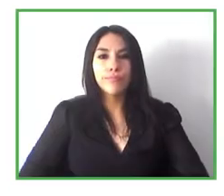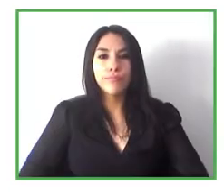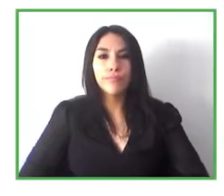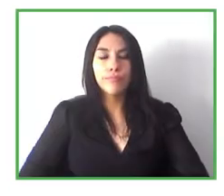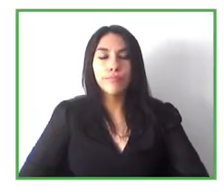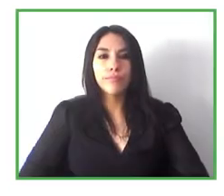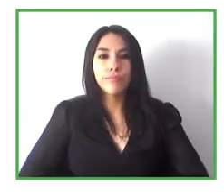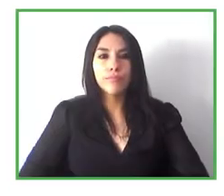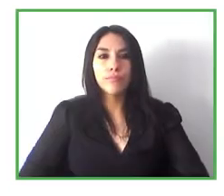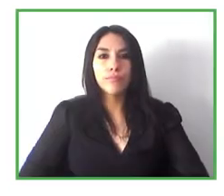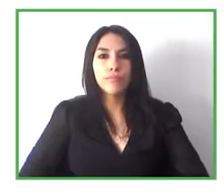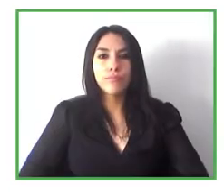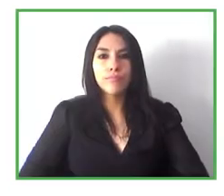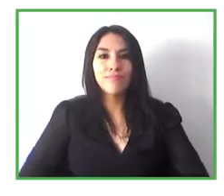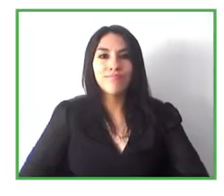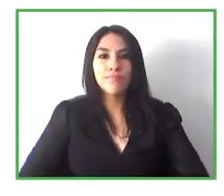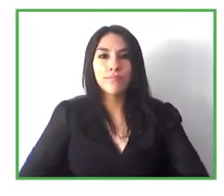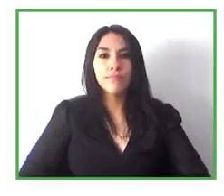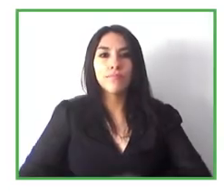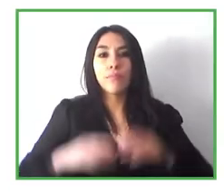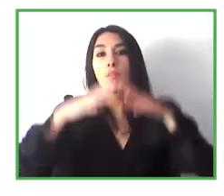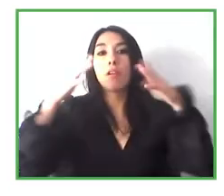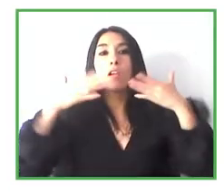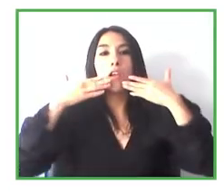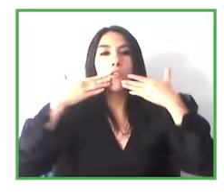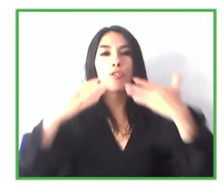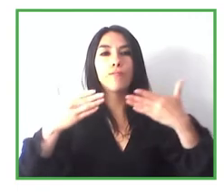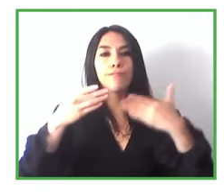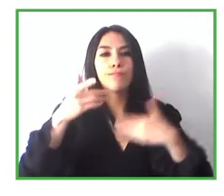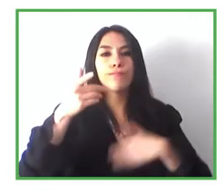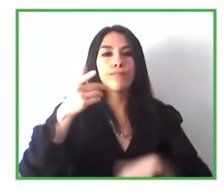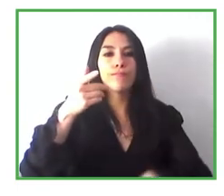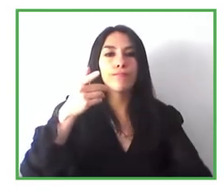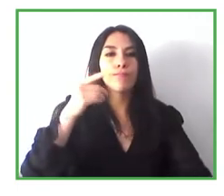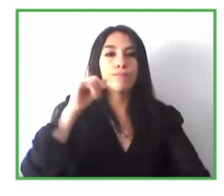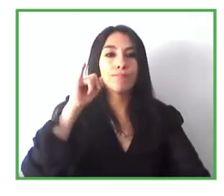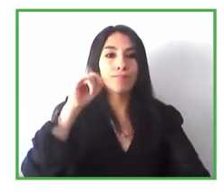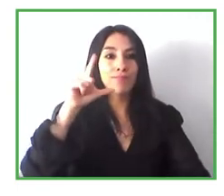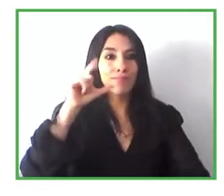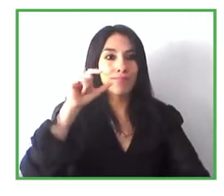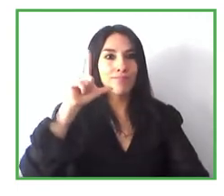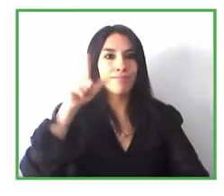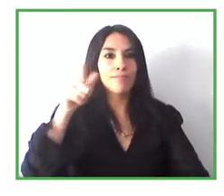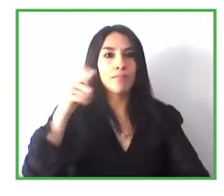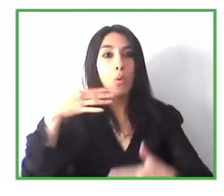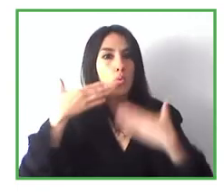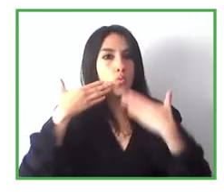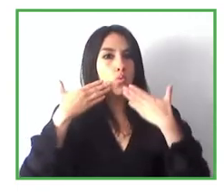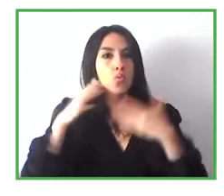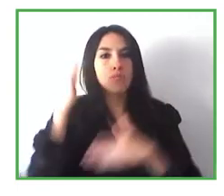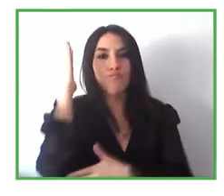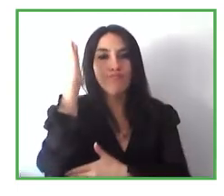Thank you very much, Jaisiel, for your great presentation.